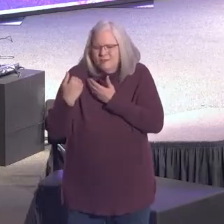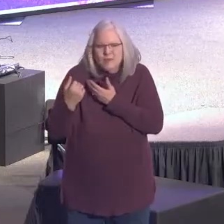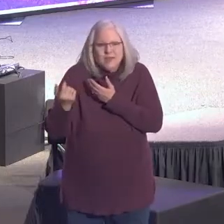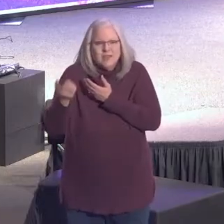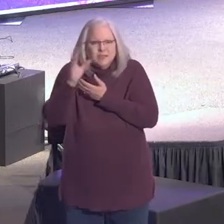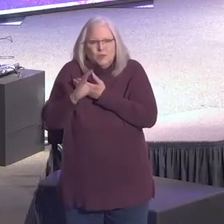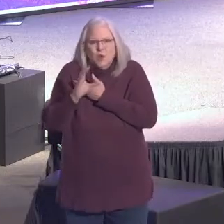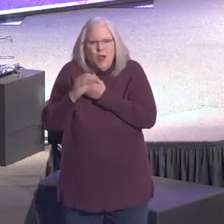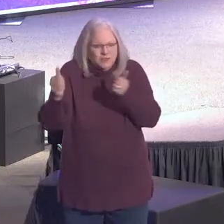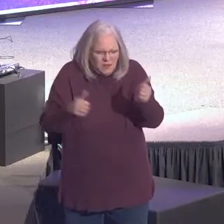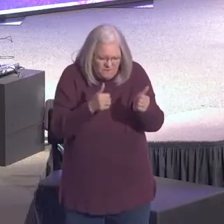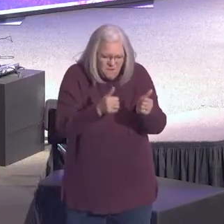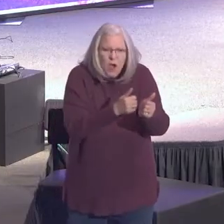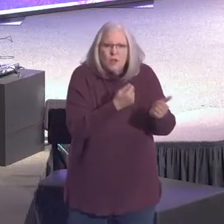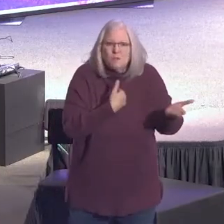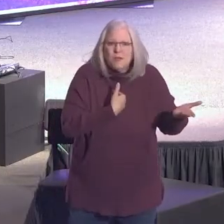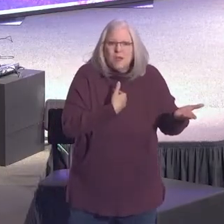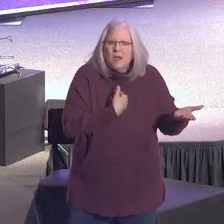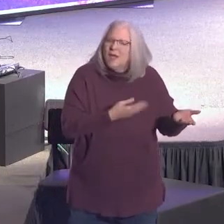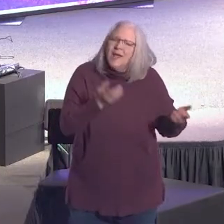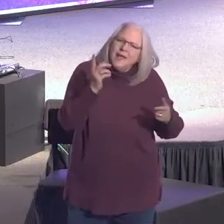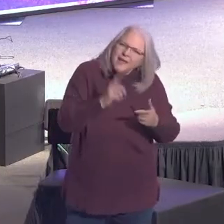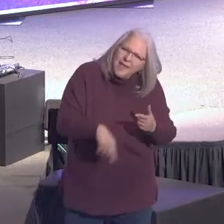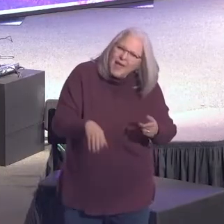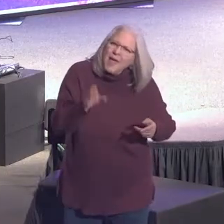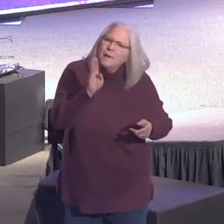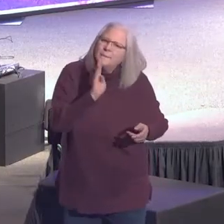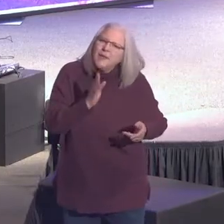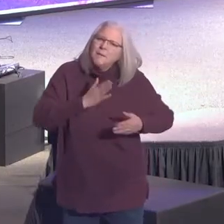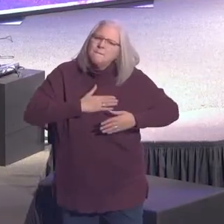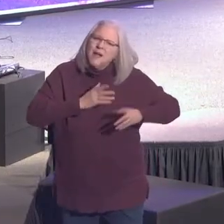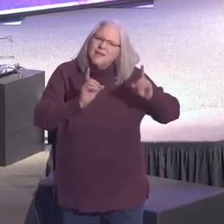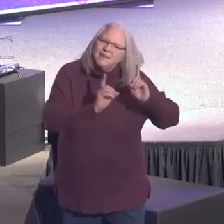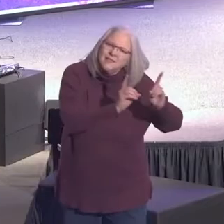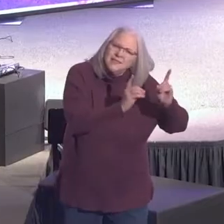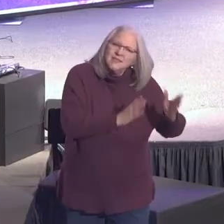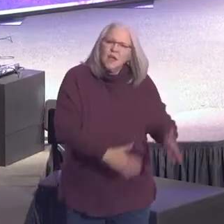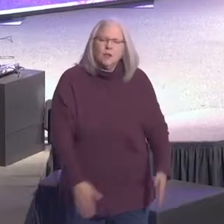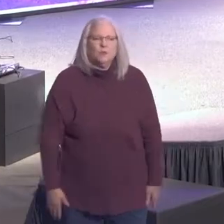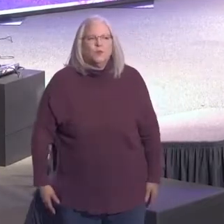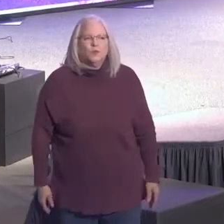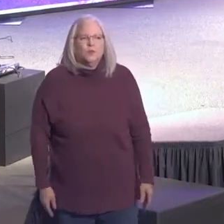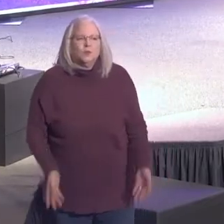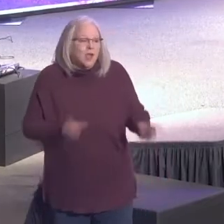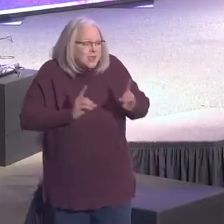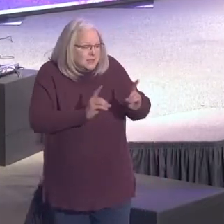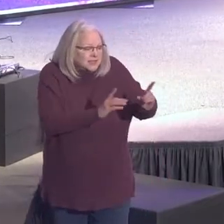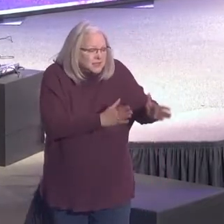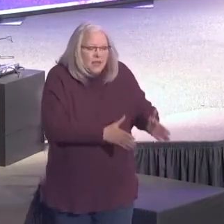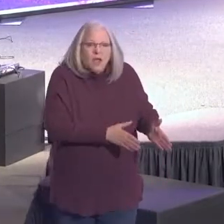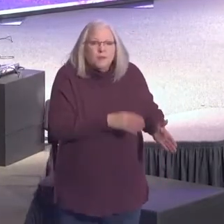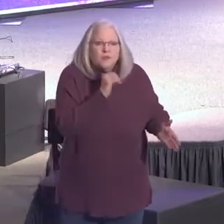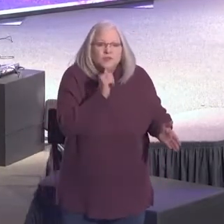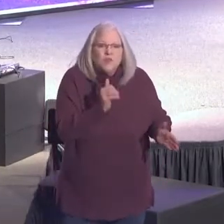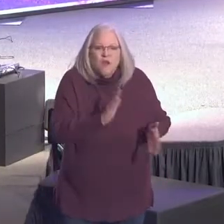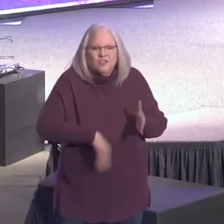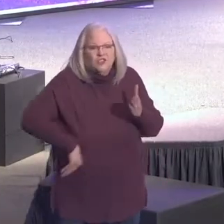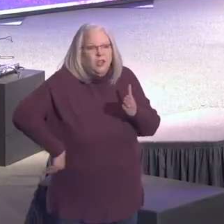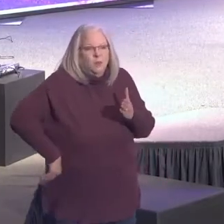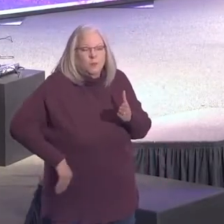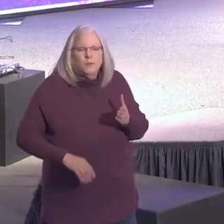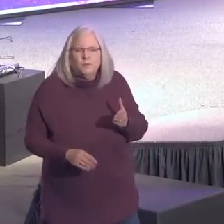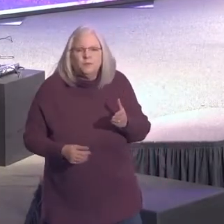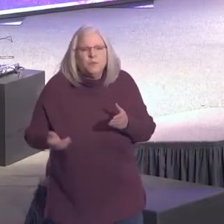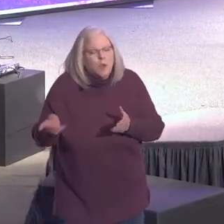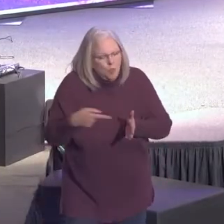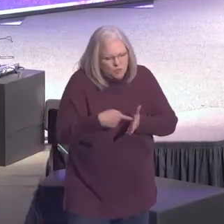and come after me cannot be my disciple. Discipleship is not cheap. There's